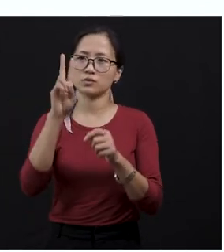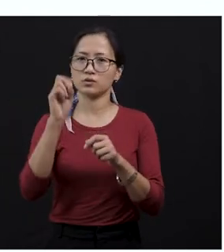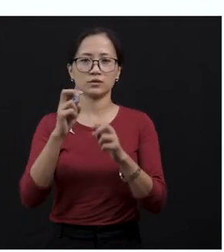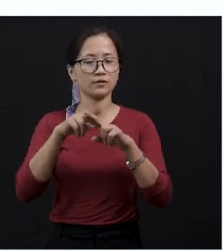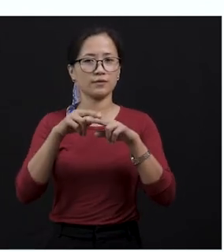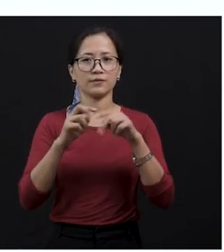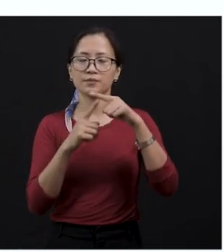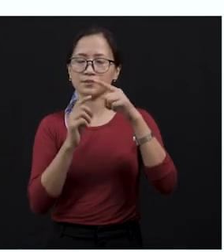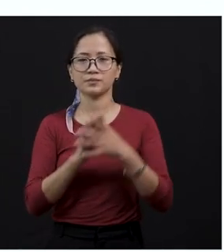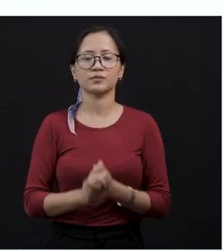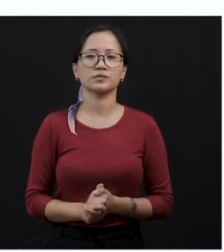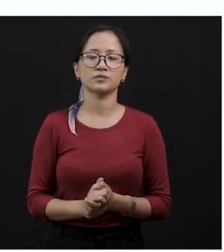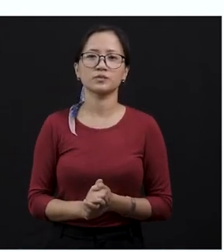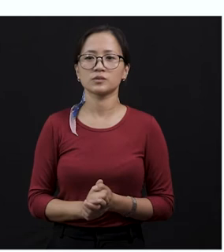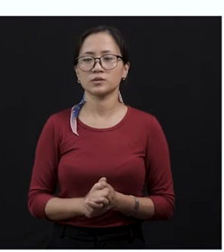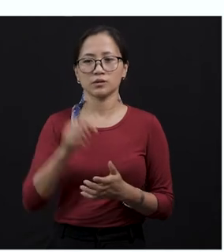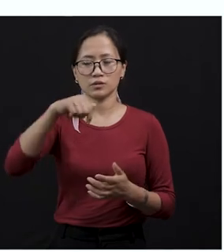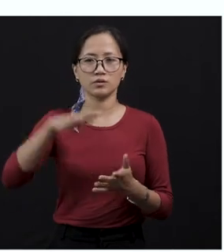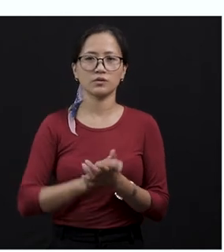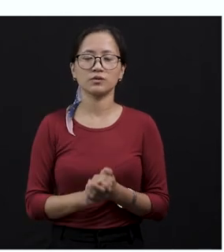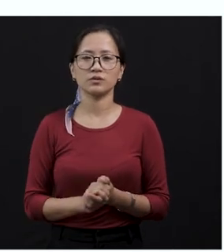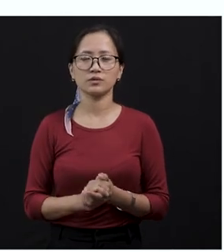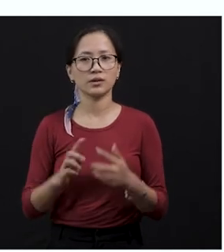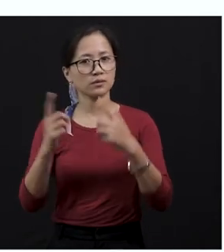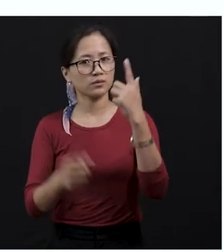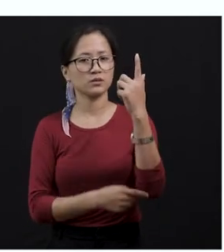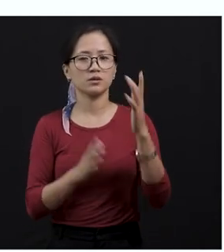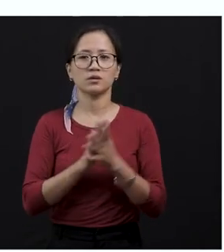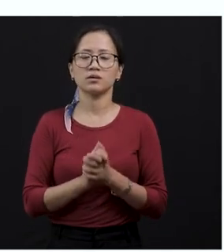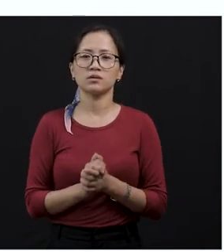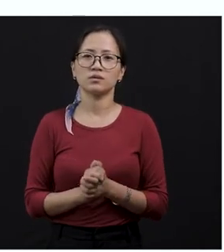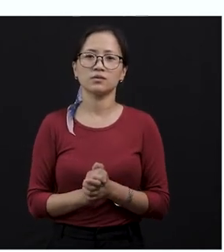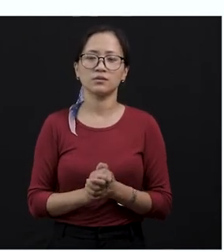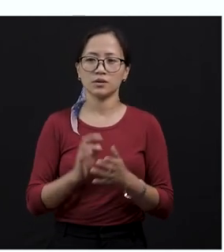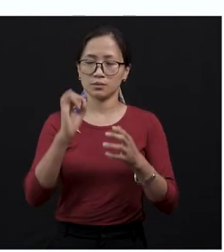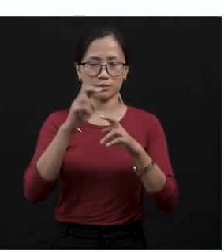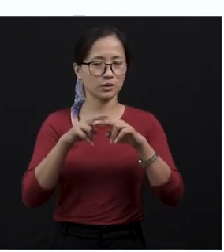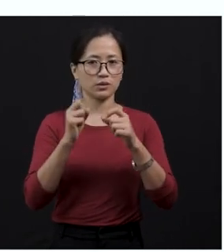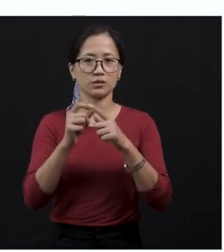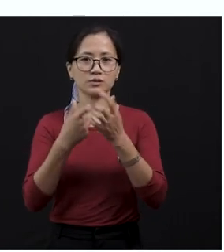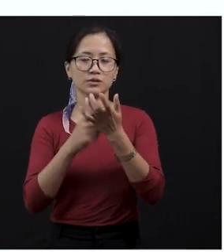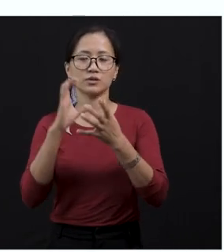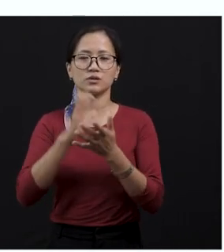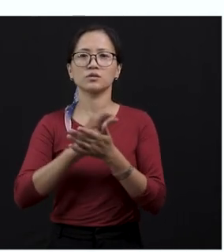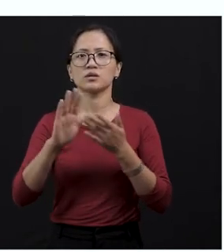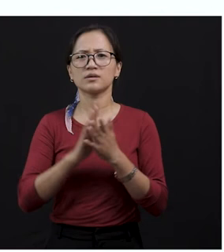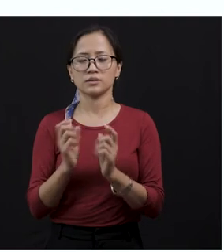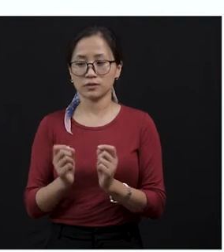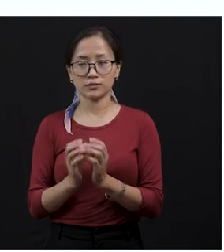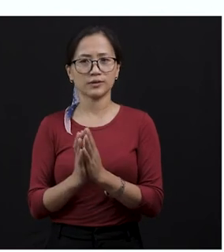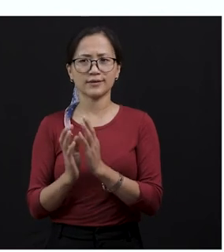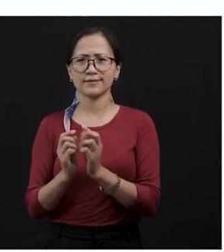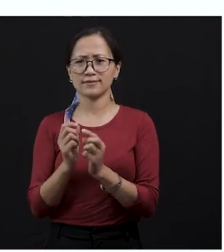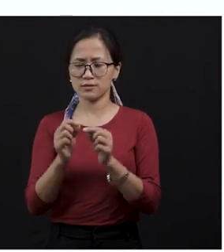The miner knew that this is not going to help. He flew and finally he was able to perch himself, perch himself on the cactus again.